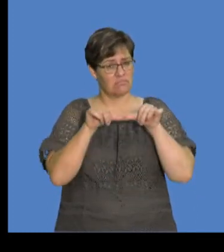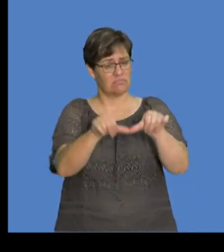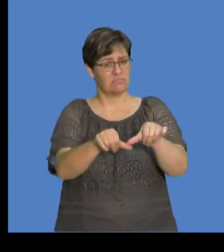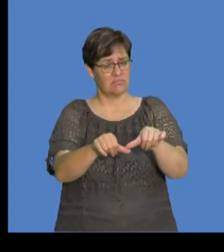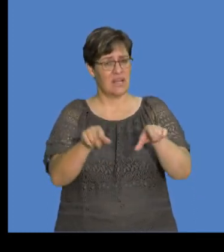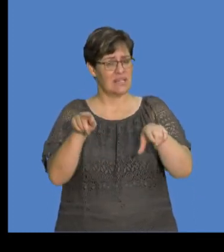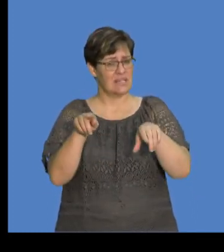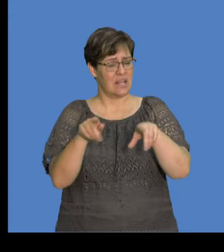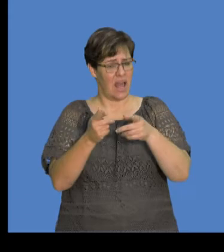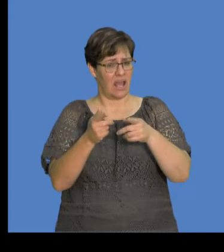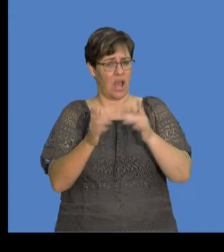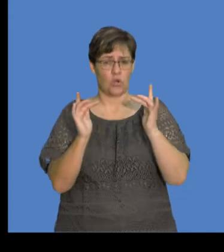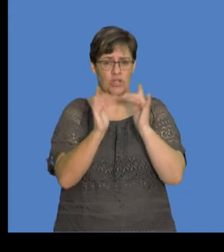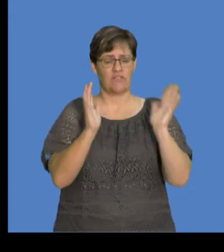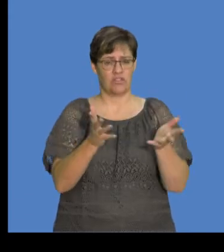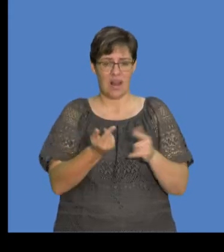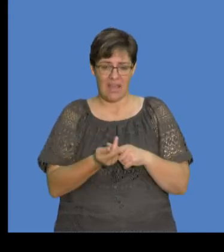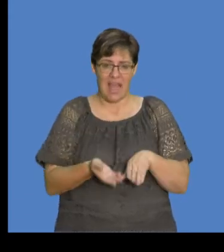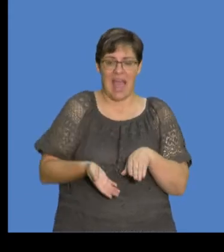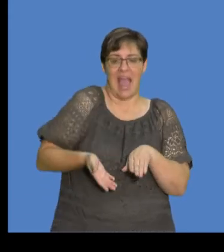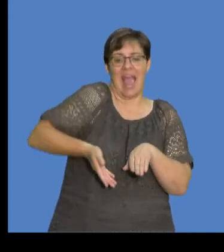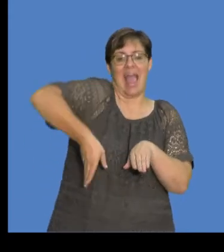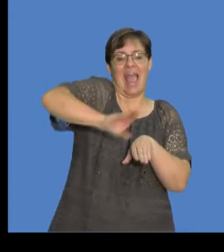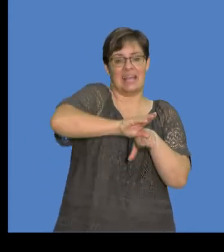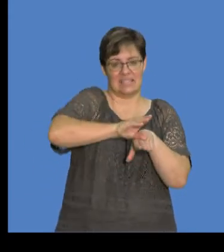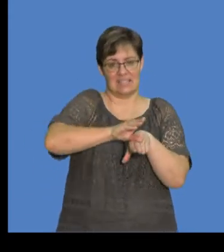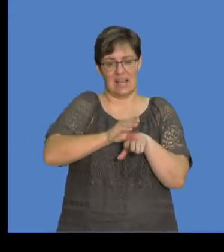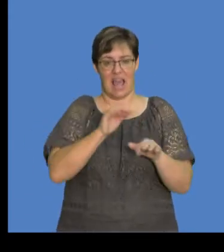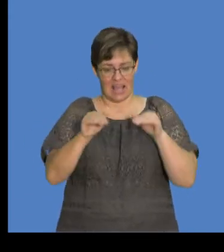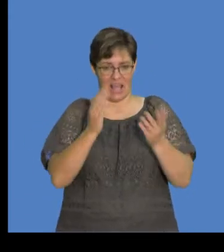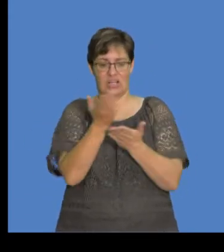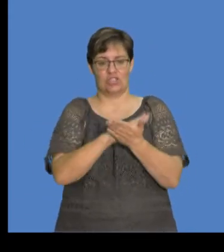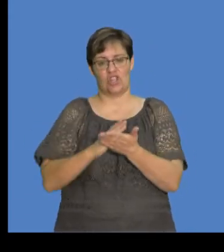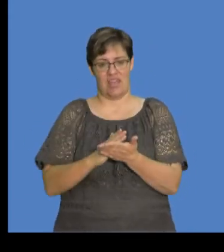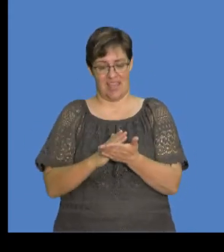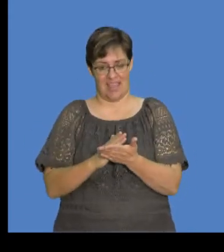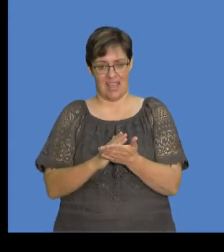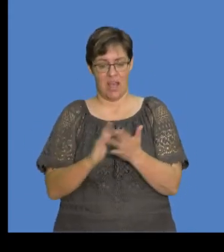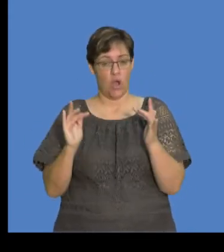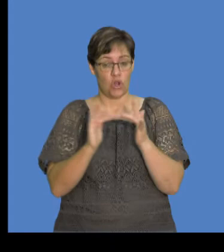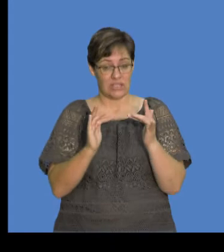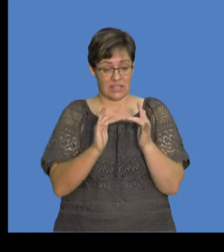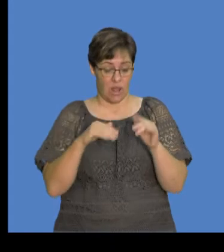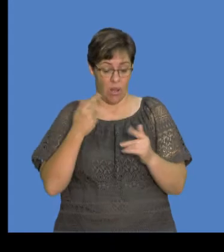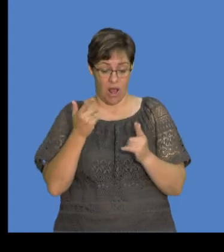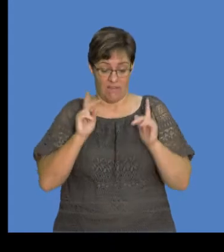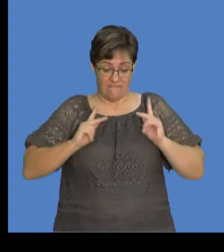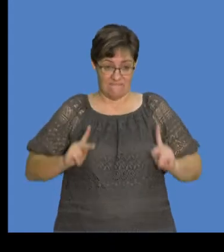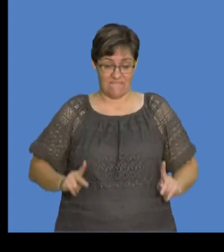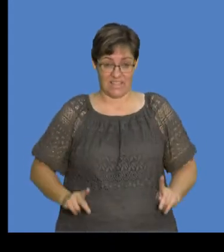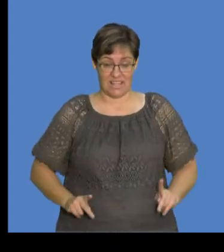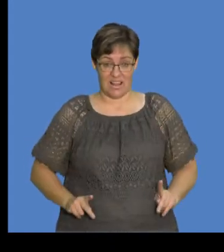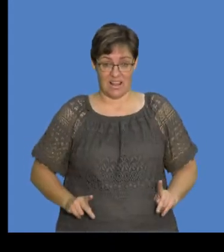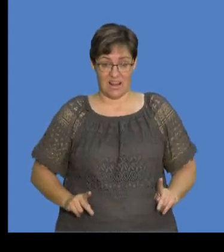after making contact, they've shared this excess charge equally. So after making contact or during that process